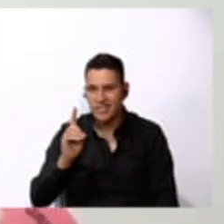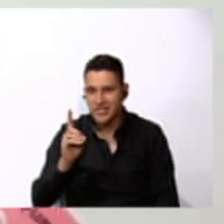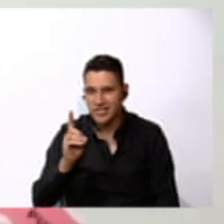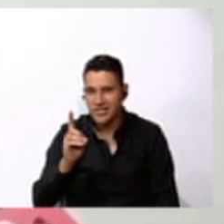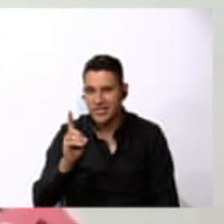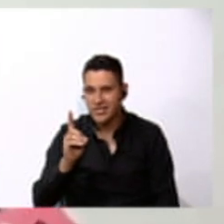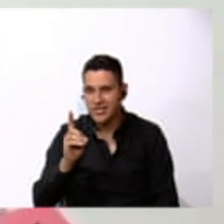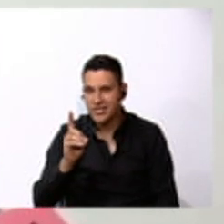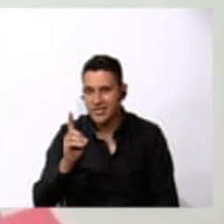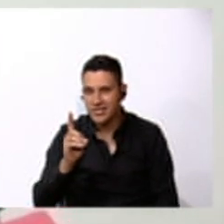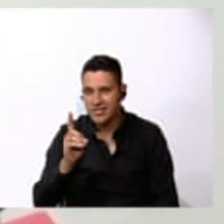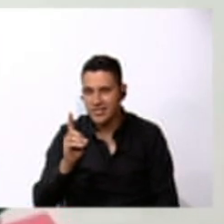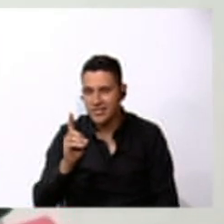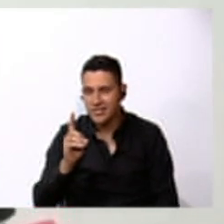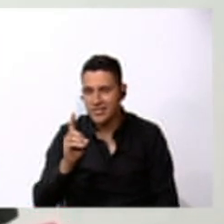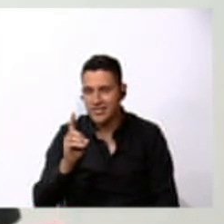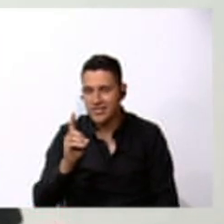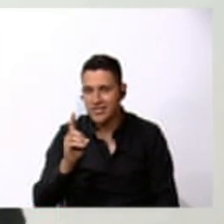the...